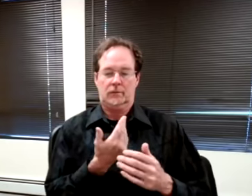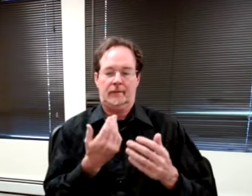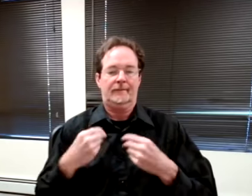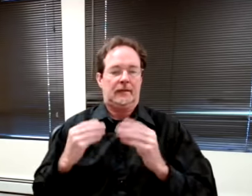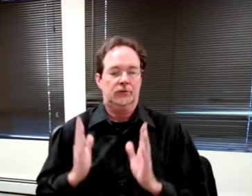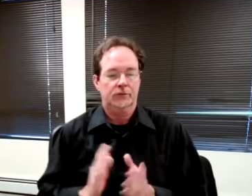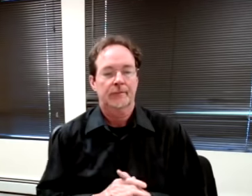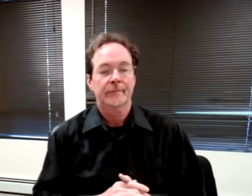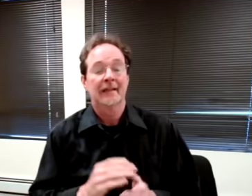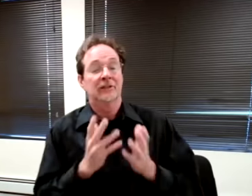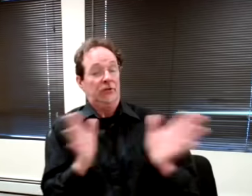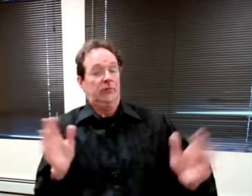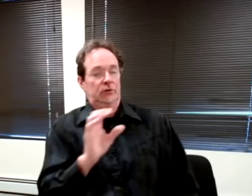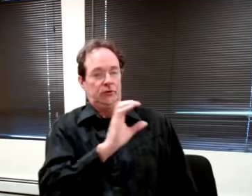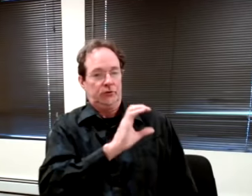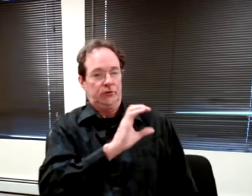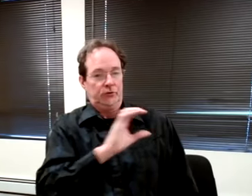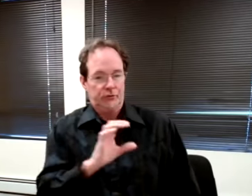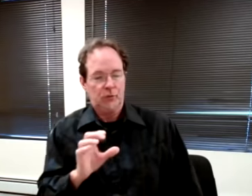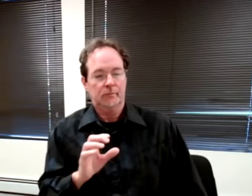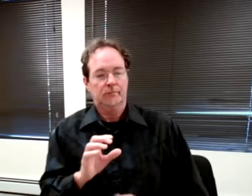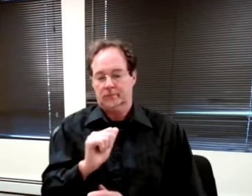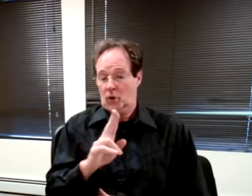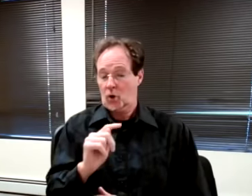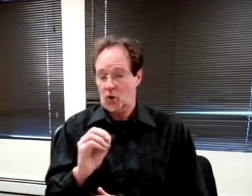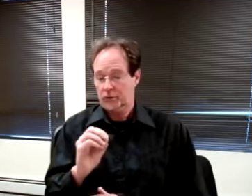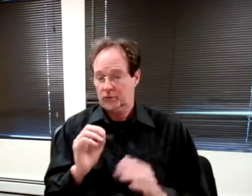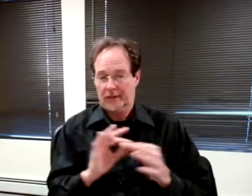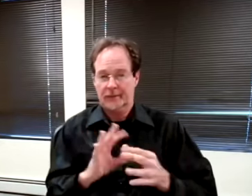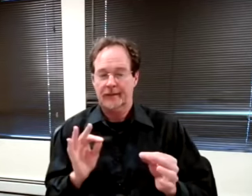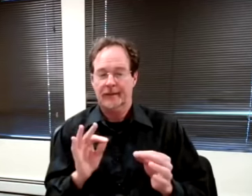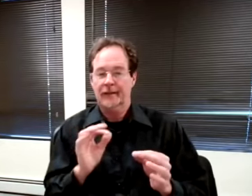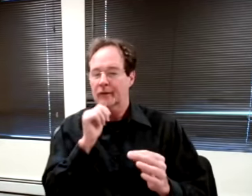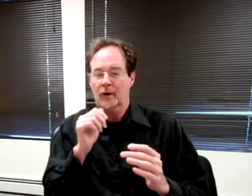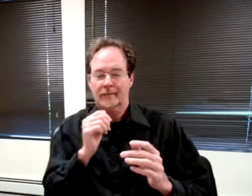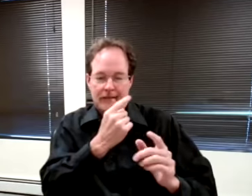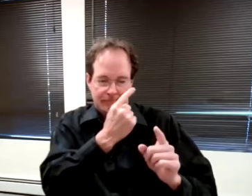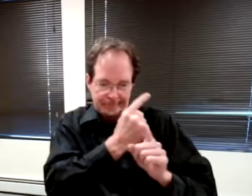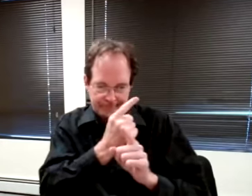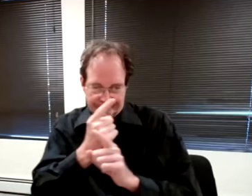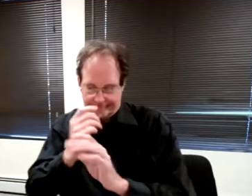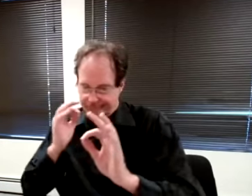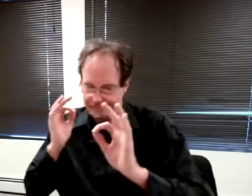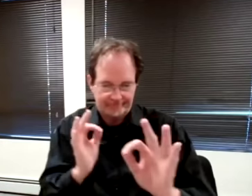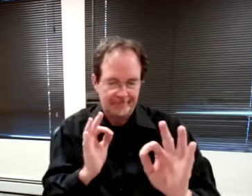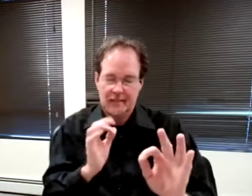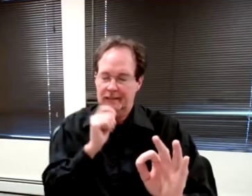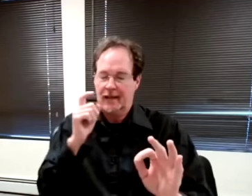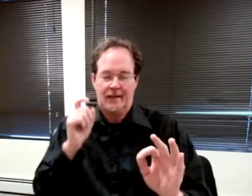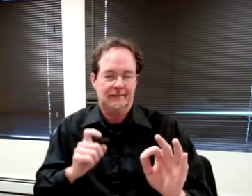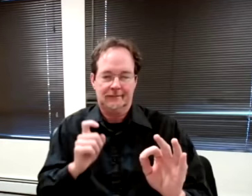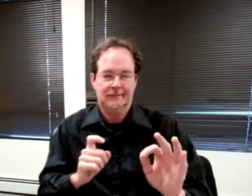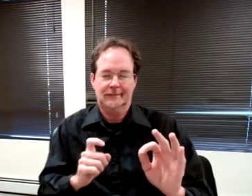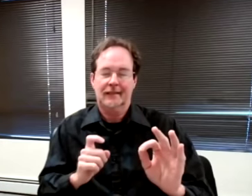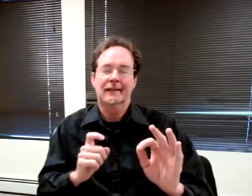Zoom auto captions don't have the level of accuracy needed for deaf and hard of hearing